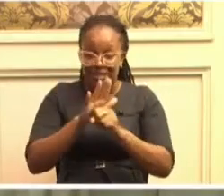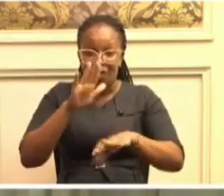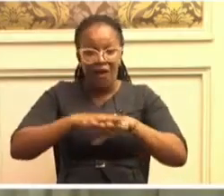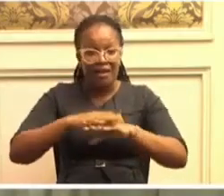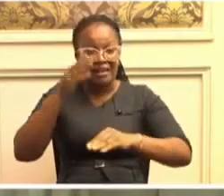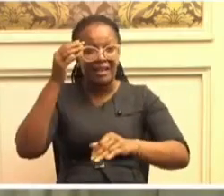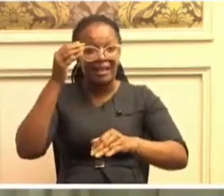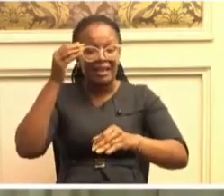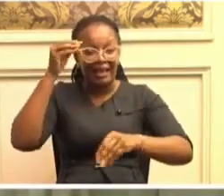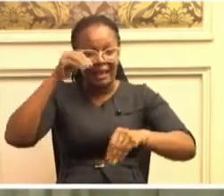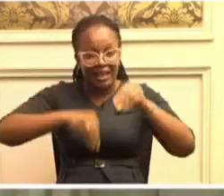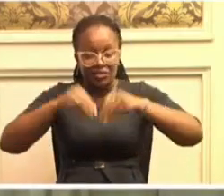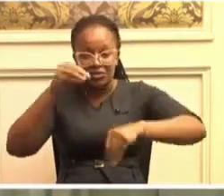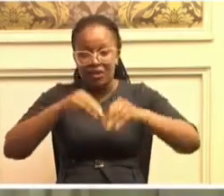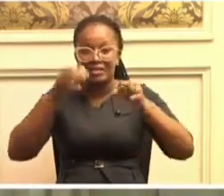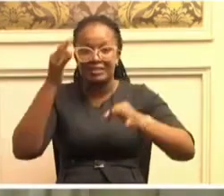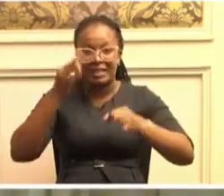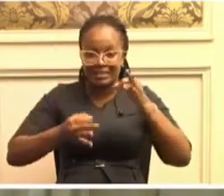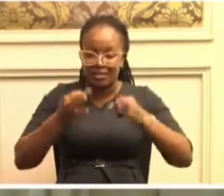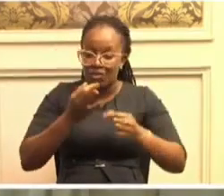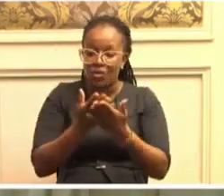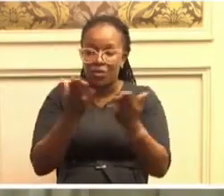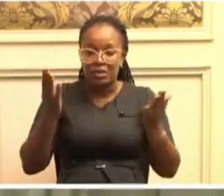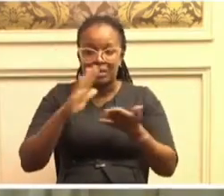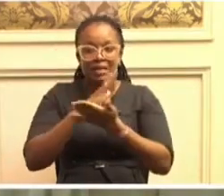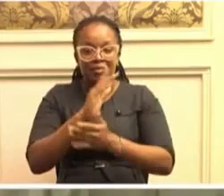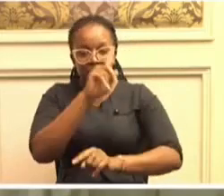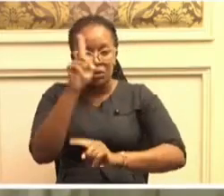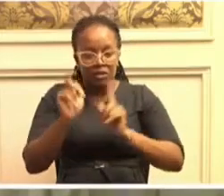Perhaps that is a question that you need to consider.